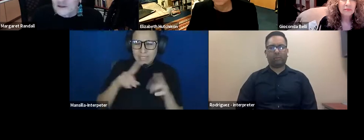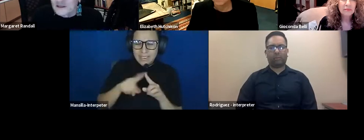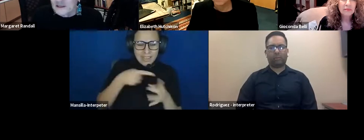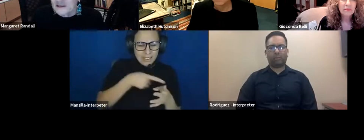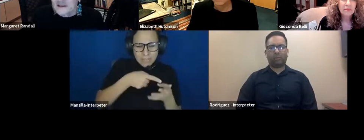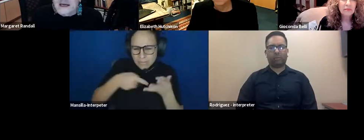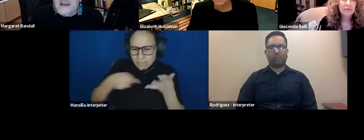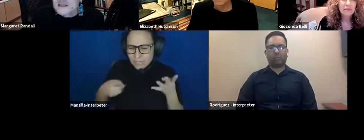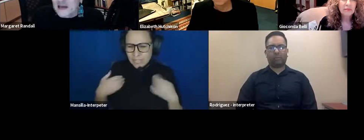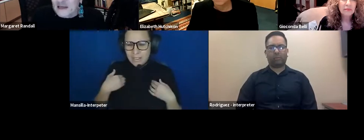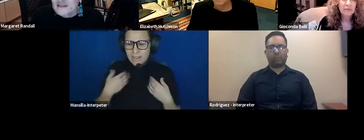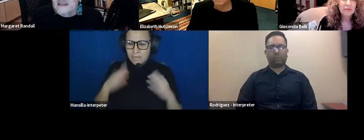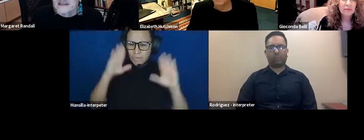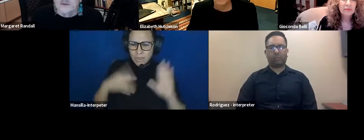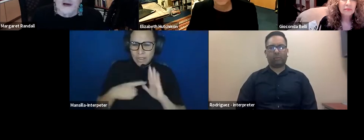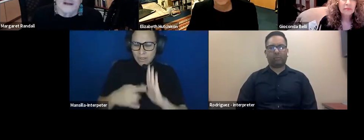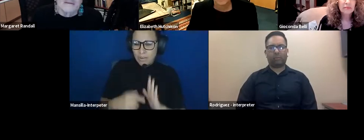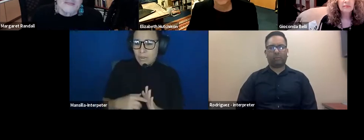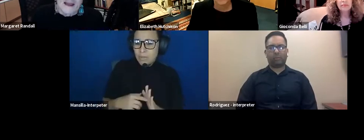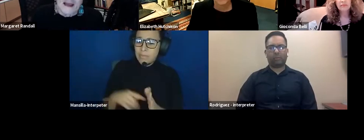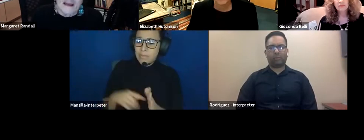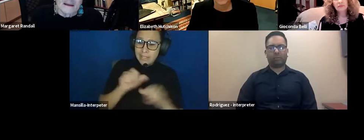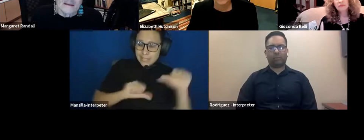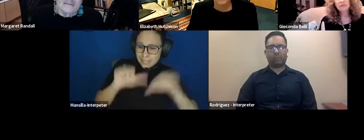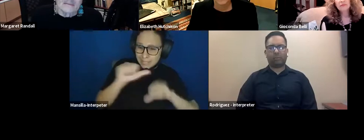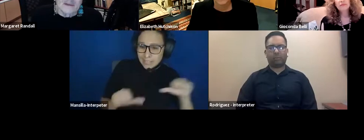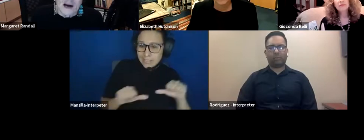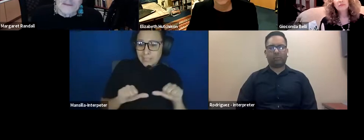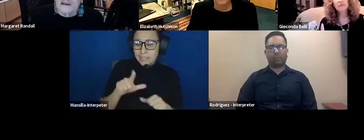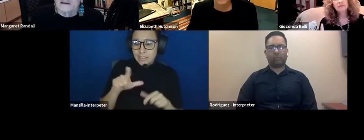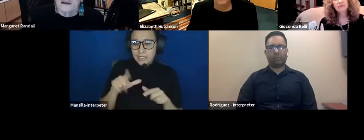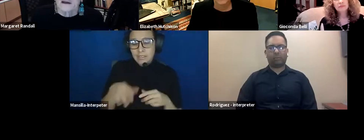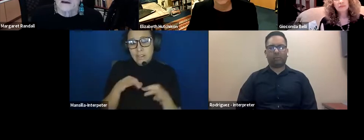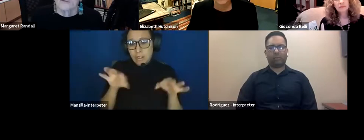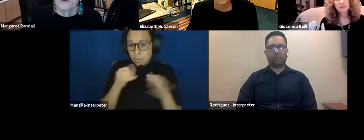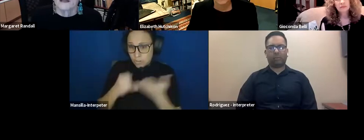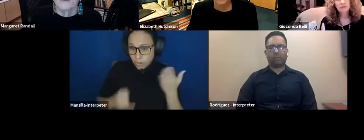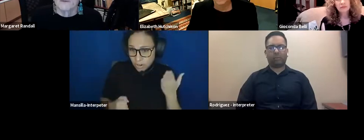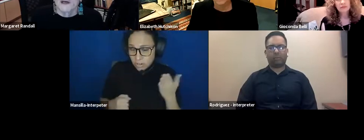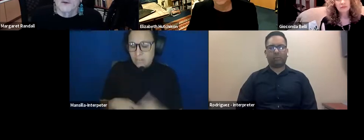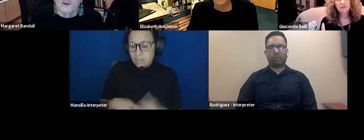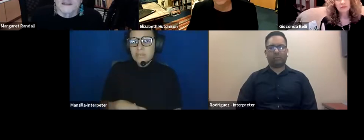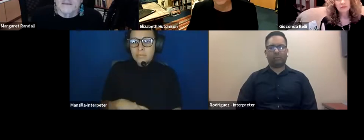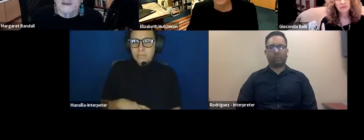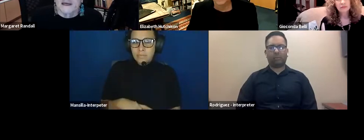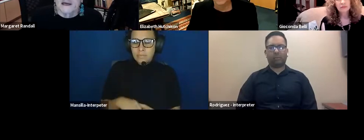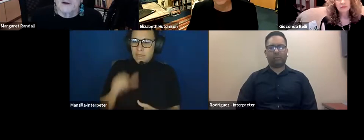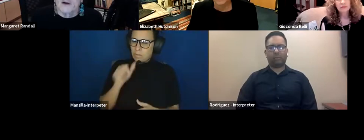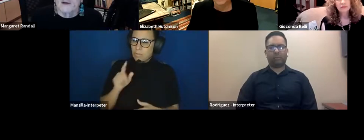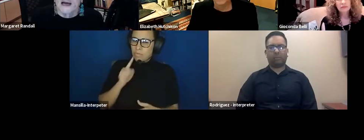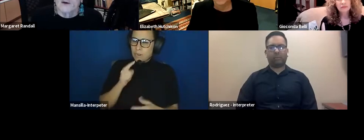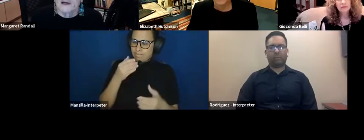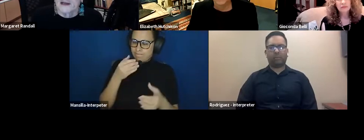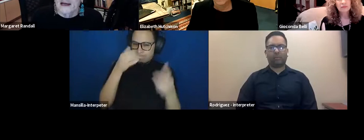letters, in the sciences as well. And I'm not really familiar with what's happening in